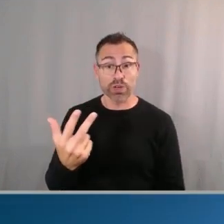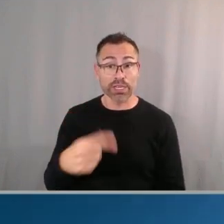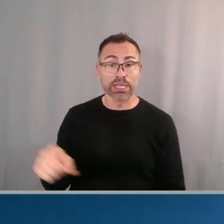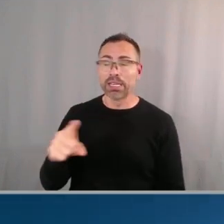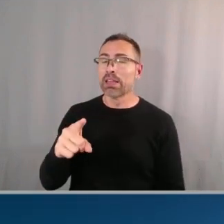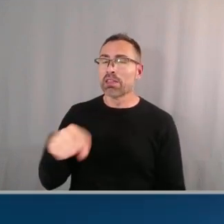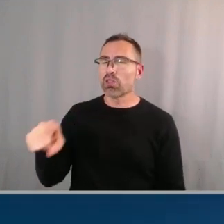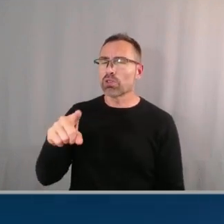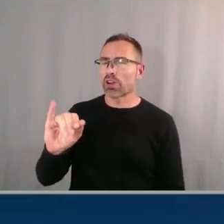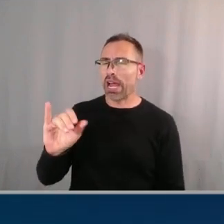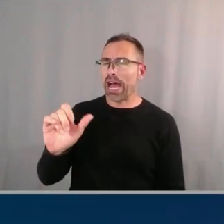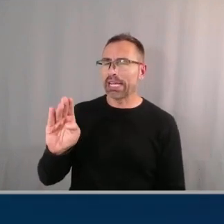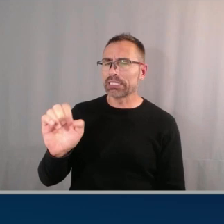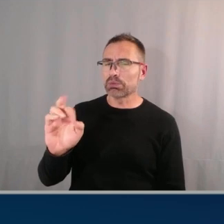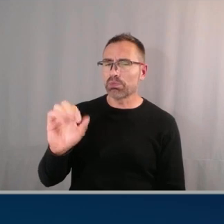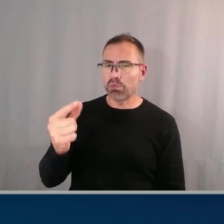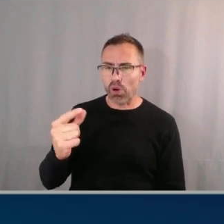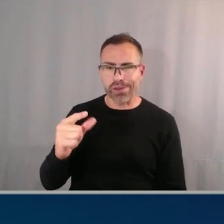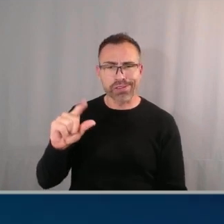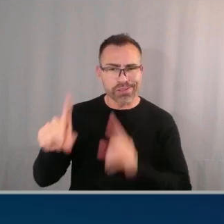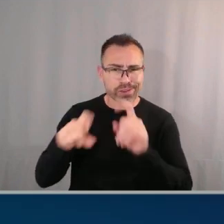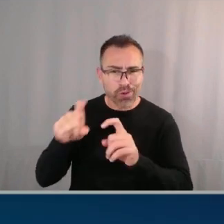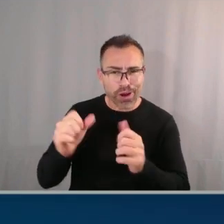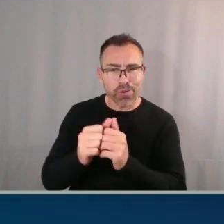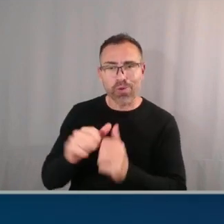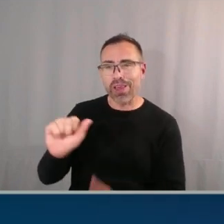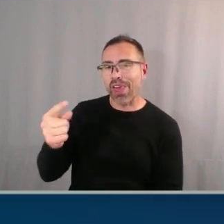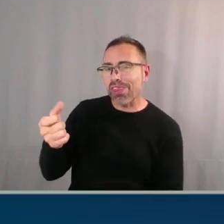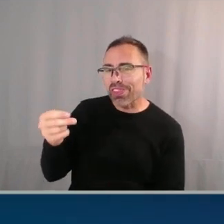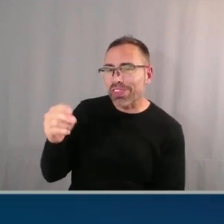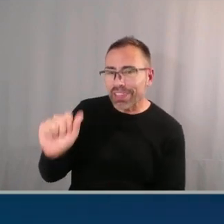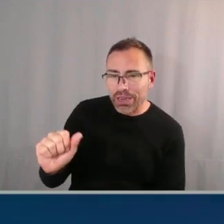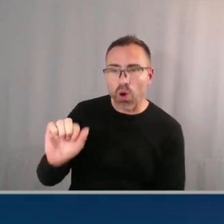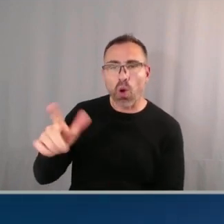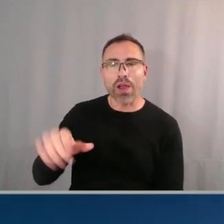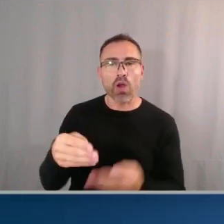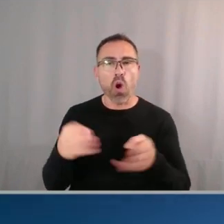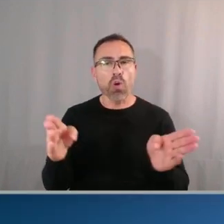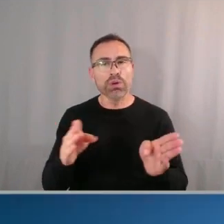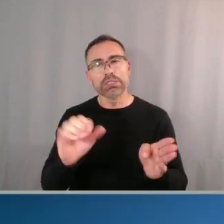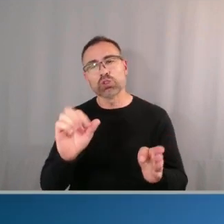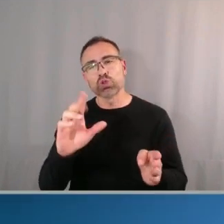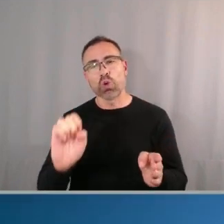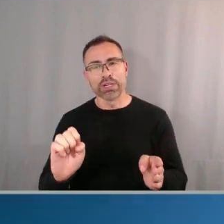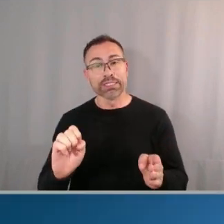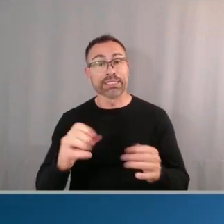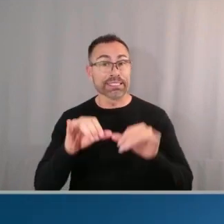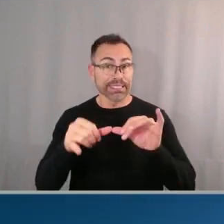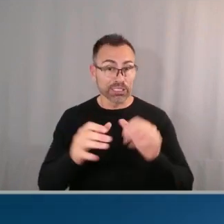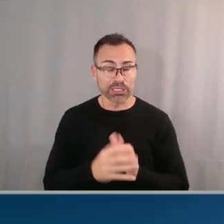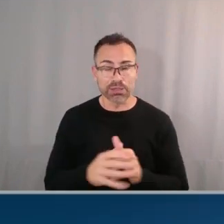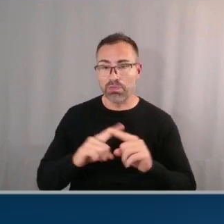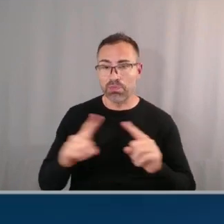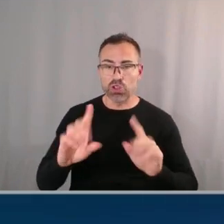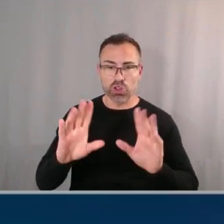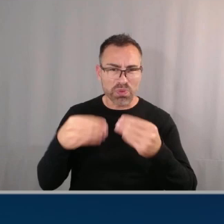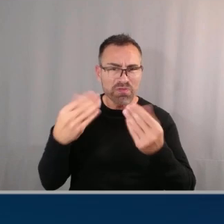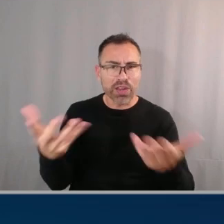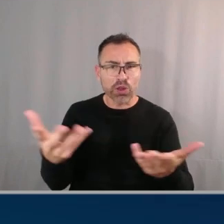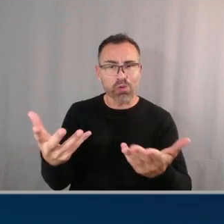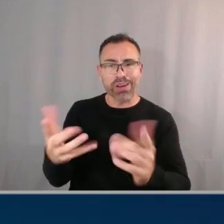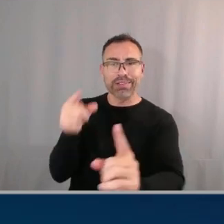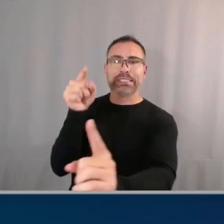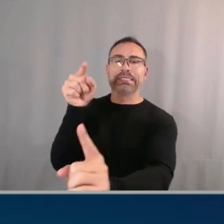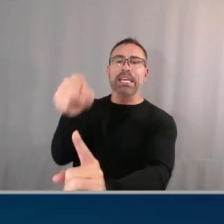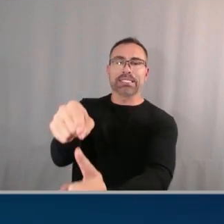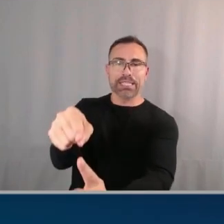them uh with Athena or um some open source engines so all that you're doing here is providing a destination table bucket so you